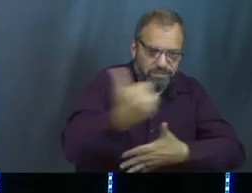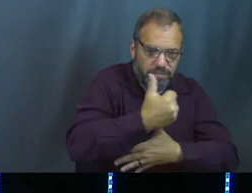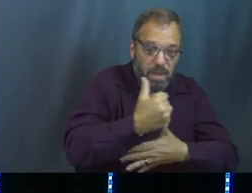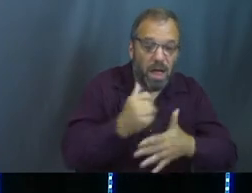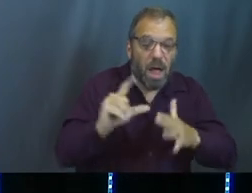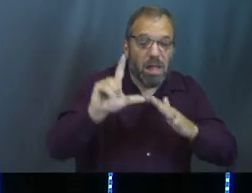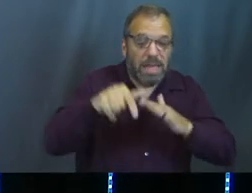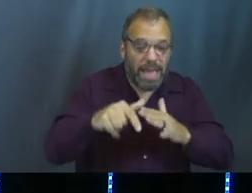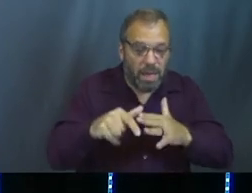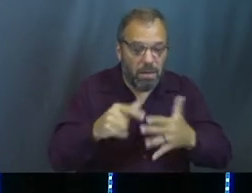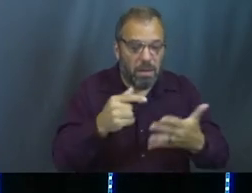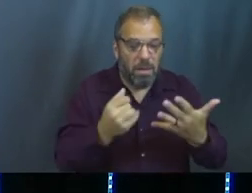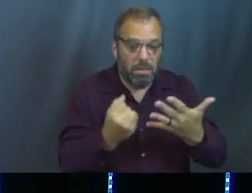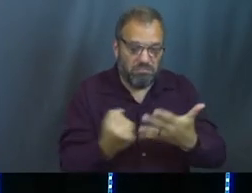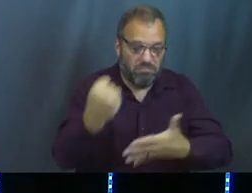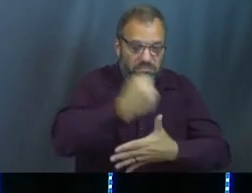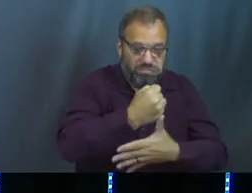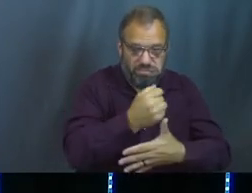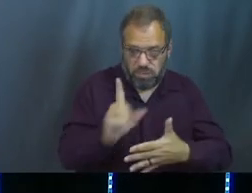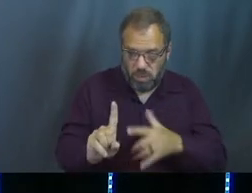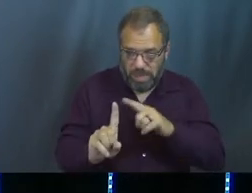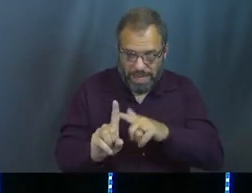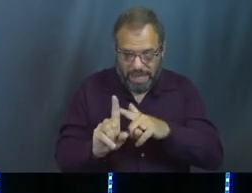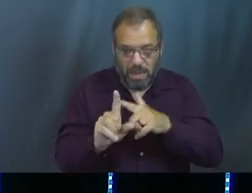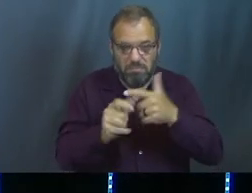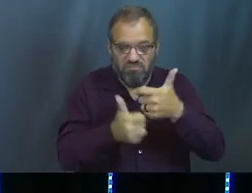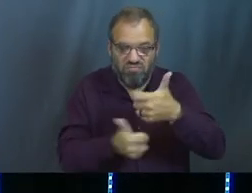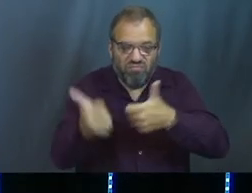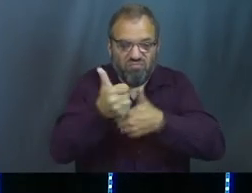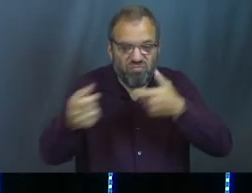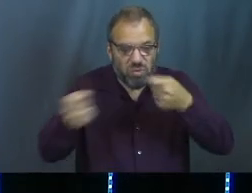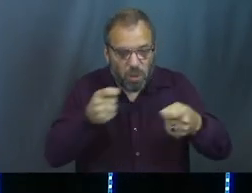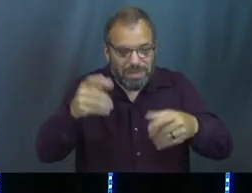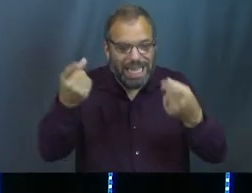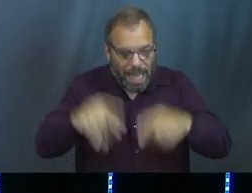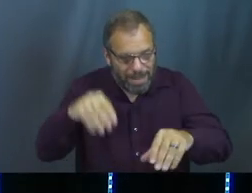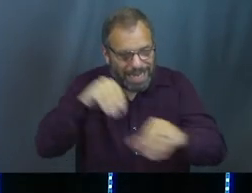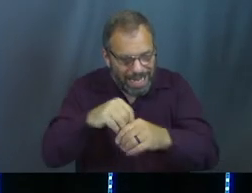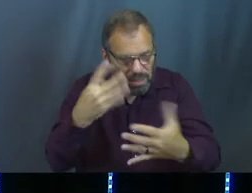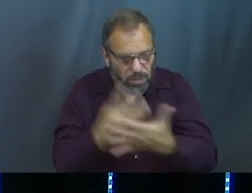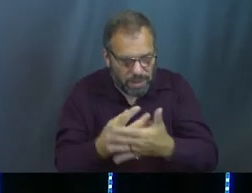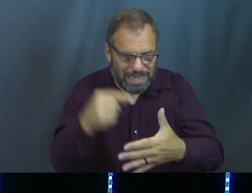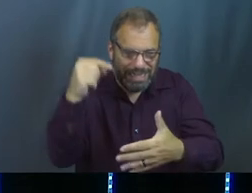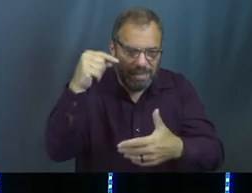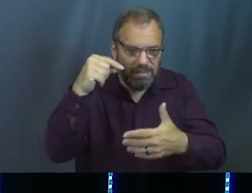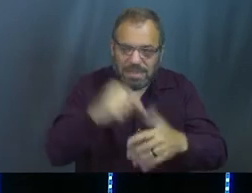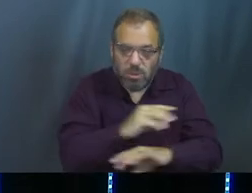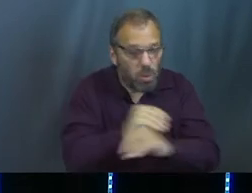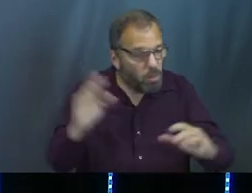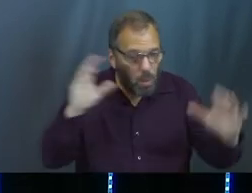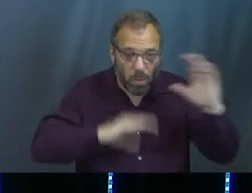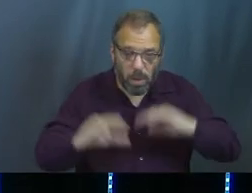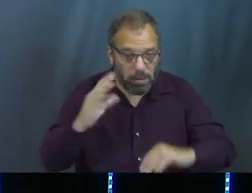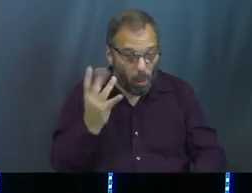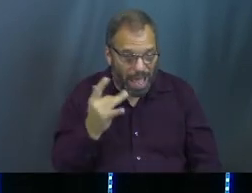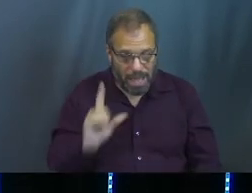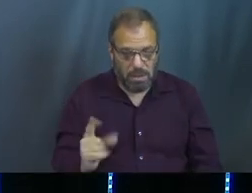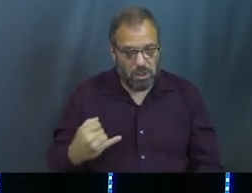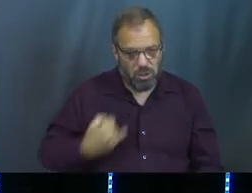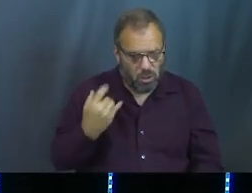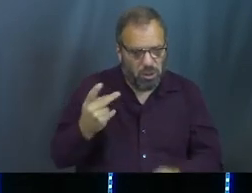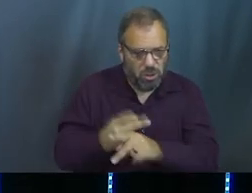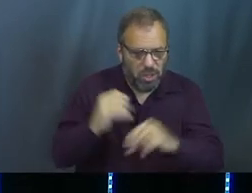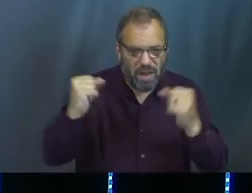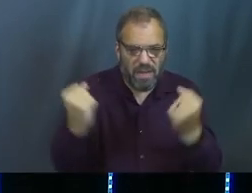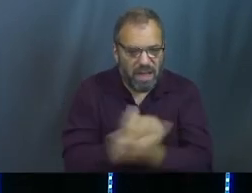long, the warden put Joseph in charge of all the other prisoners and over everything that happened in the prison. The warden had no more worries because Joseph